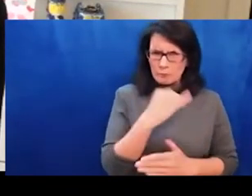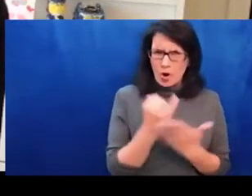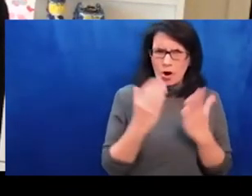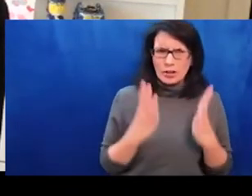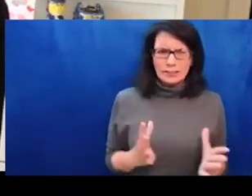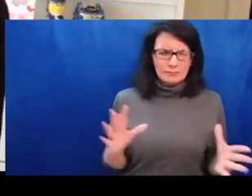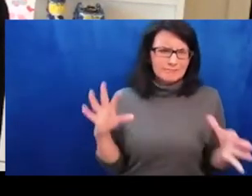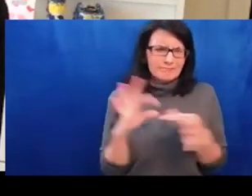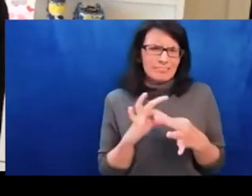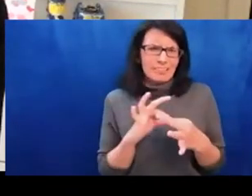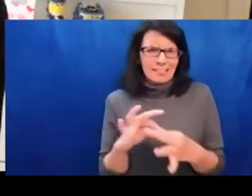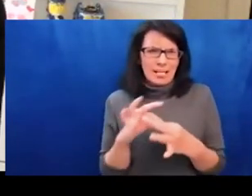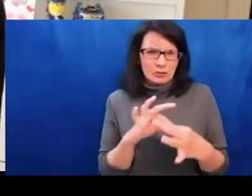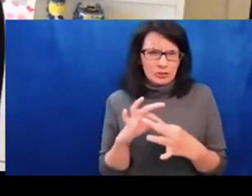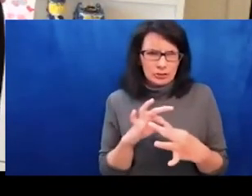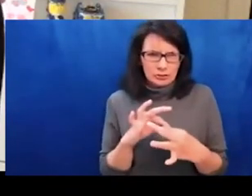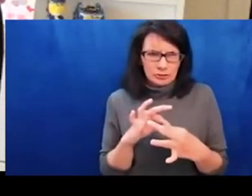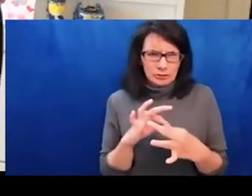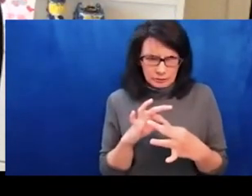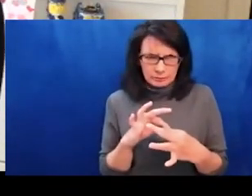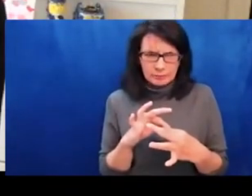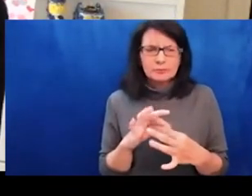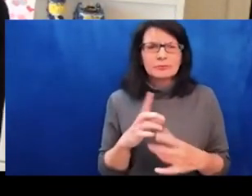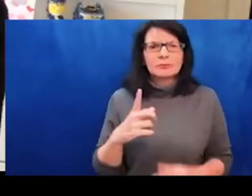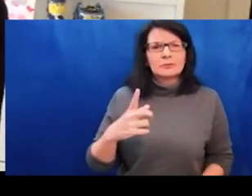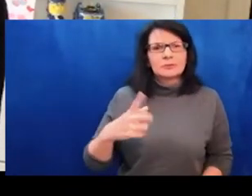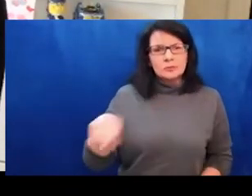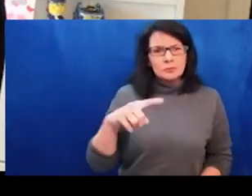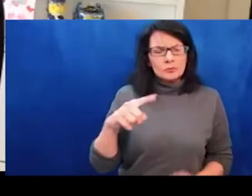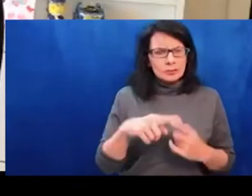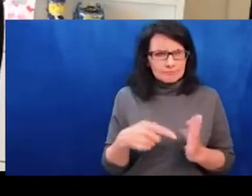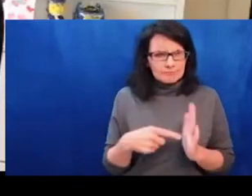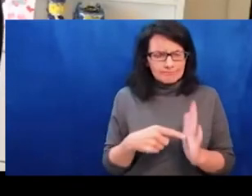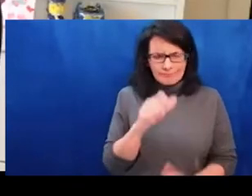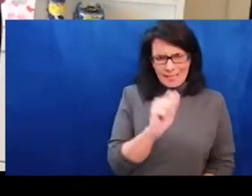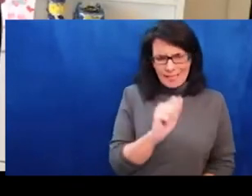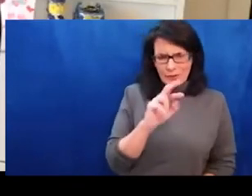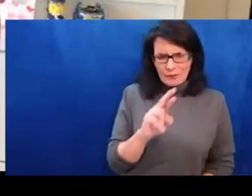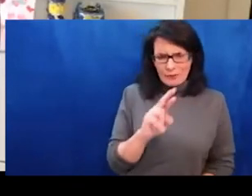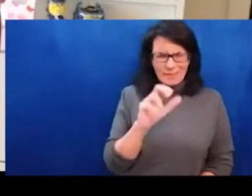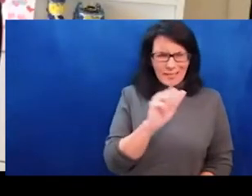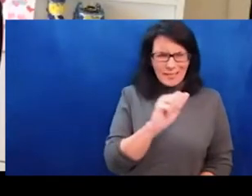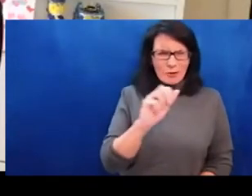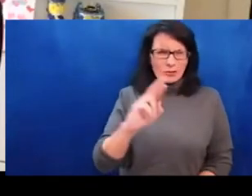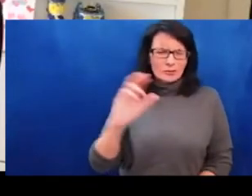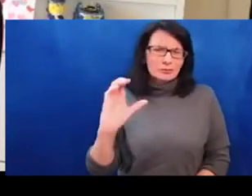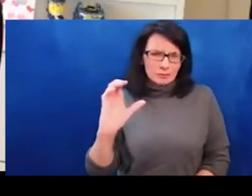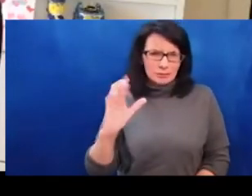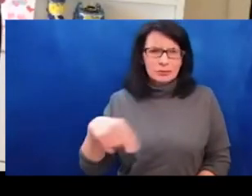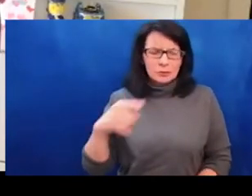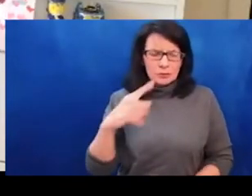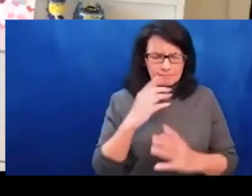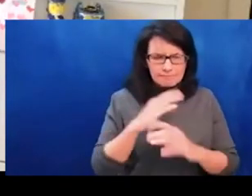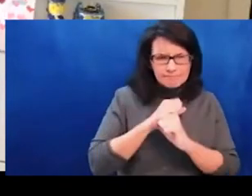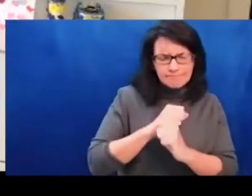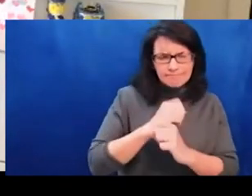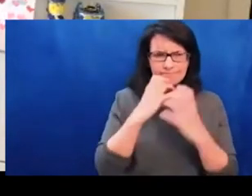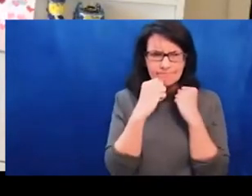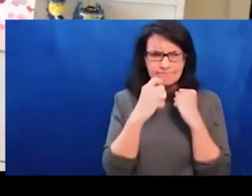Ukraine, I cannot but offer just my wishes for your continued safety and thank you again for being here.